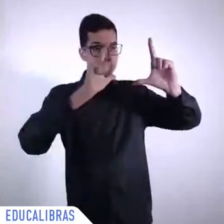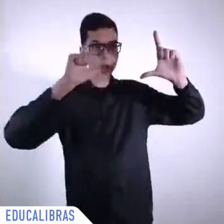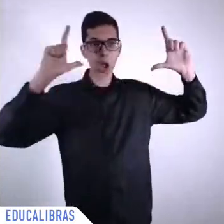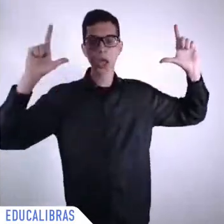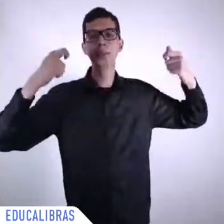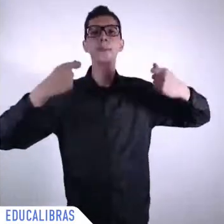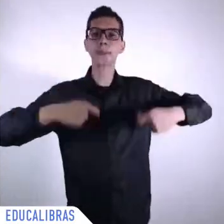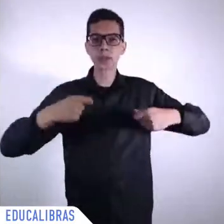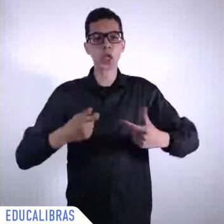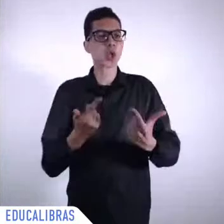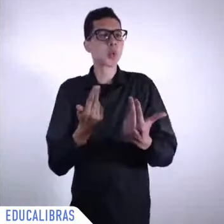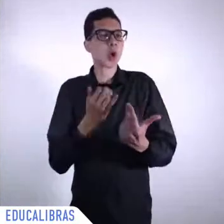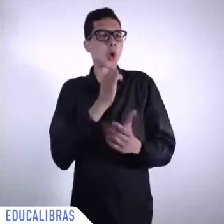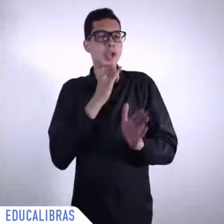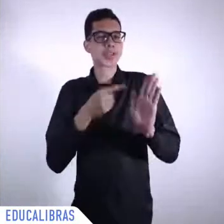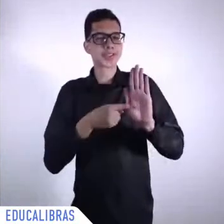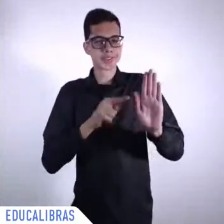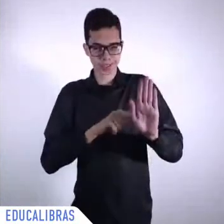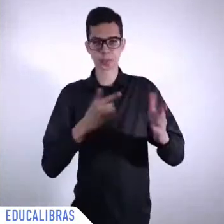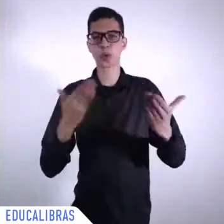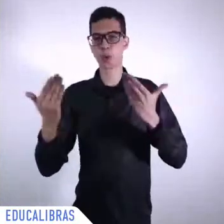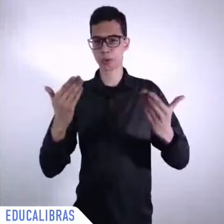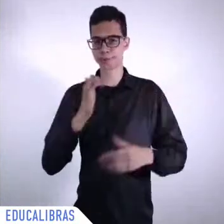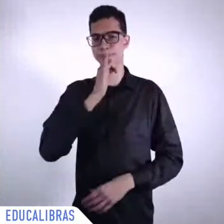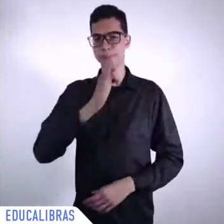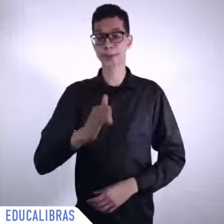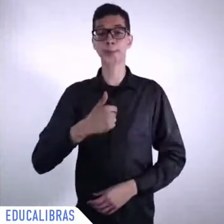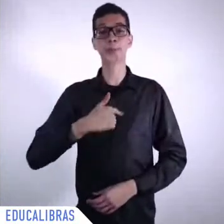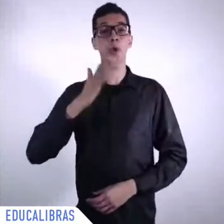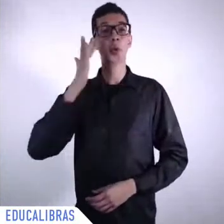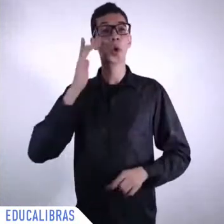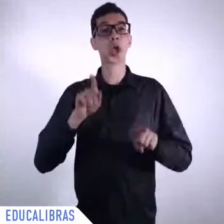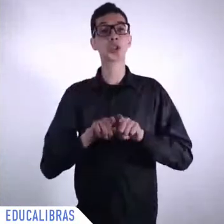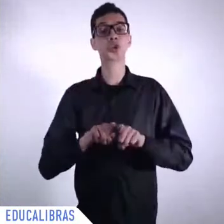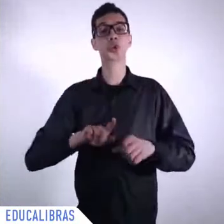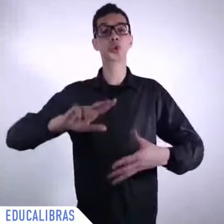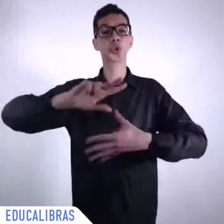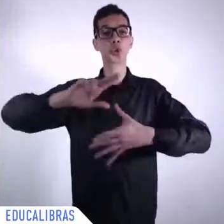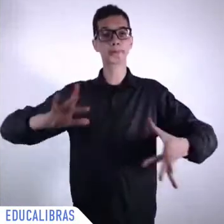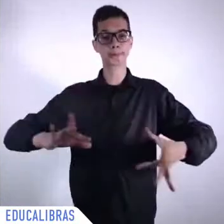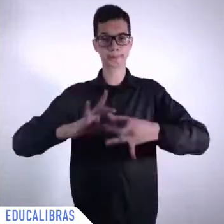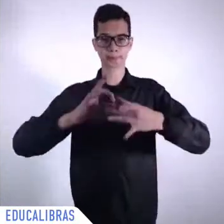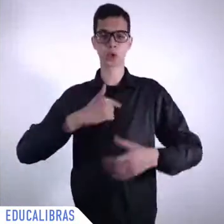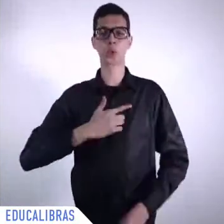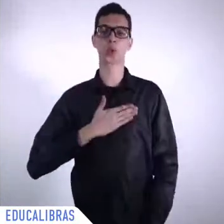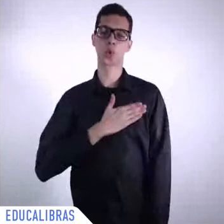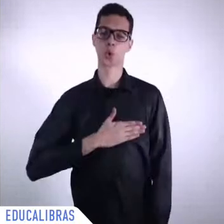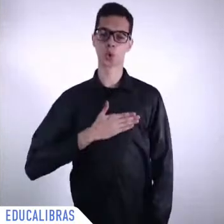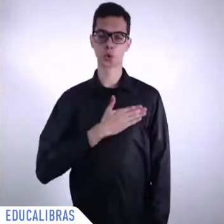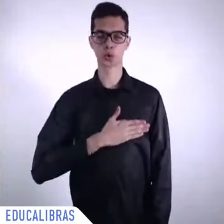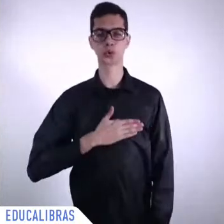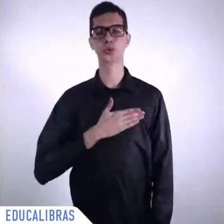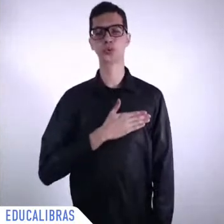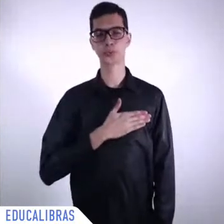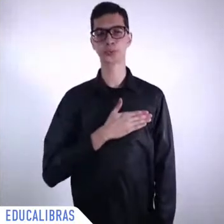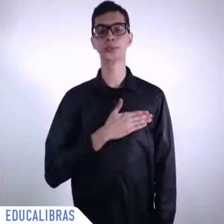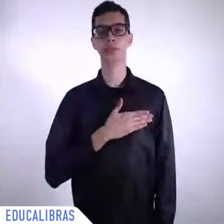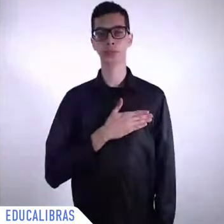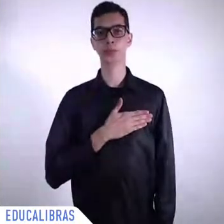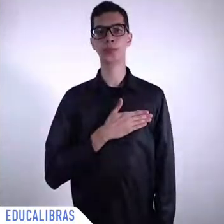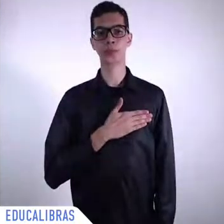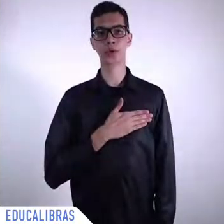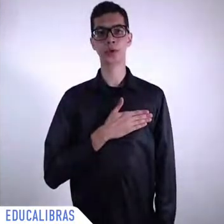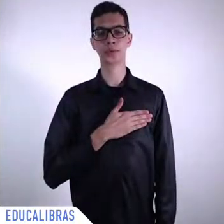very much the fact that your observatory is about Latin America and the Caribbean, because the Caribbean is very often forgotten in this,